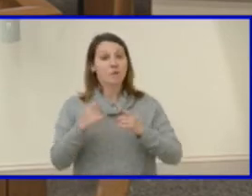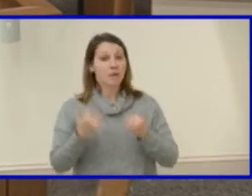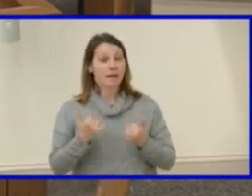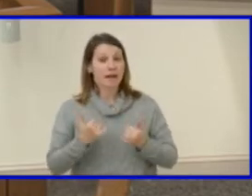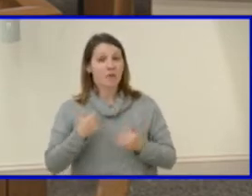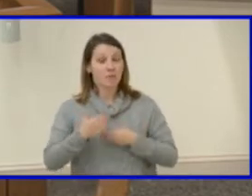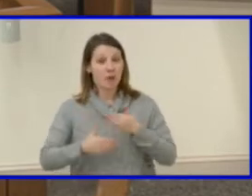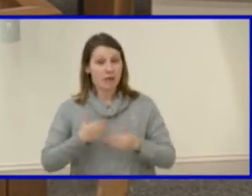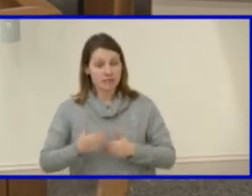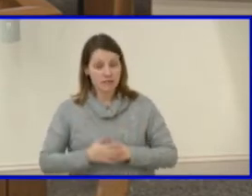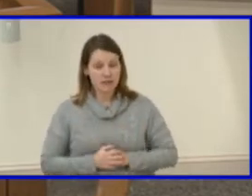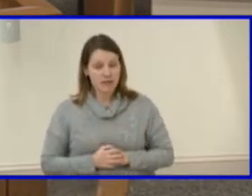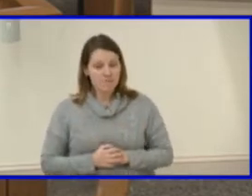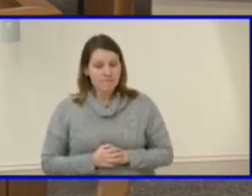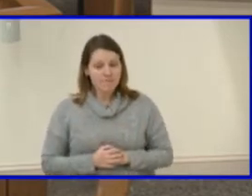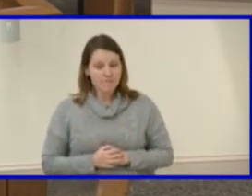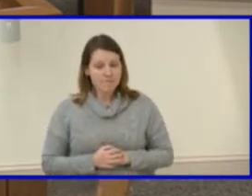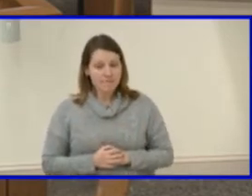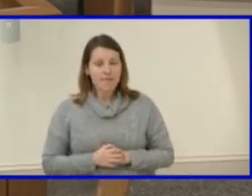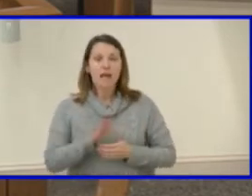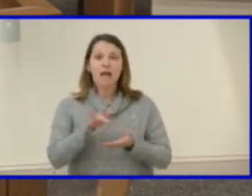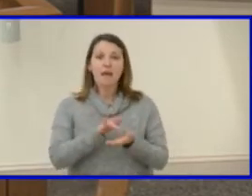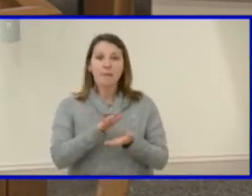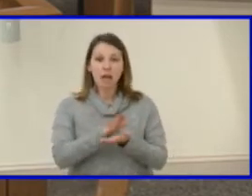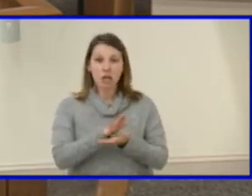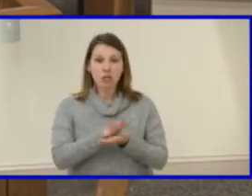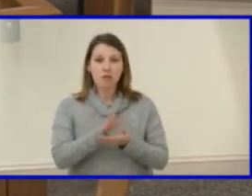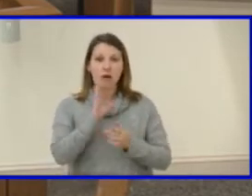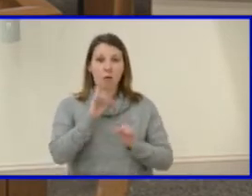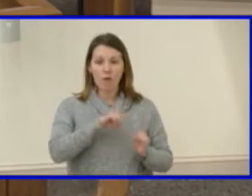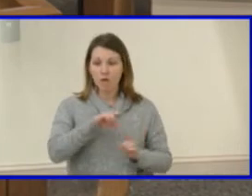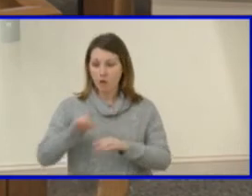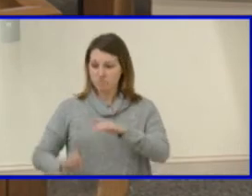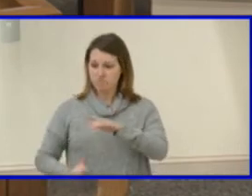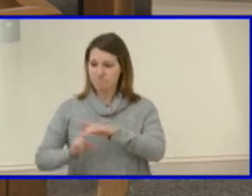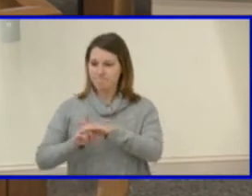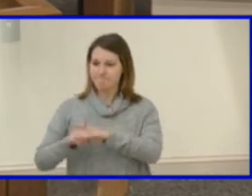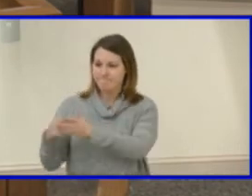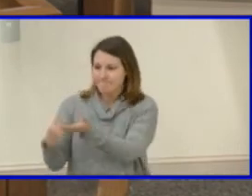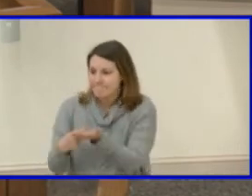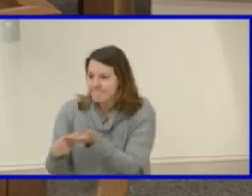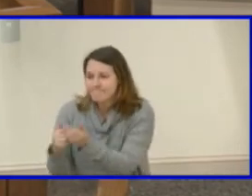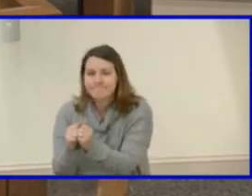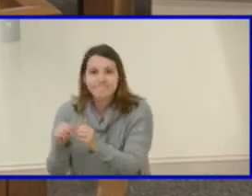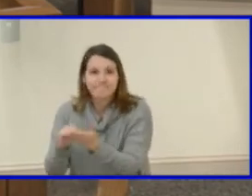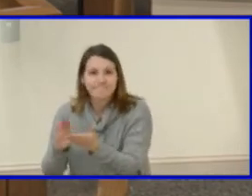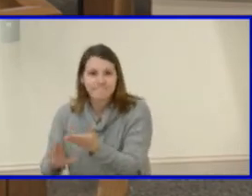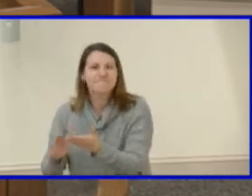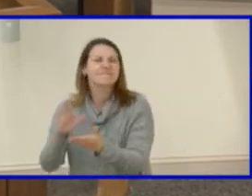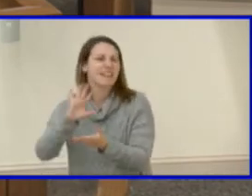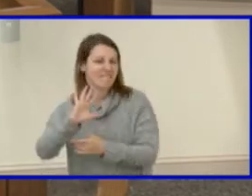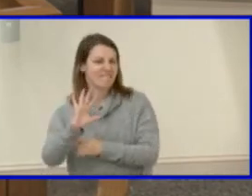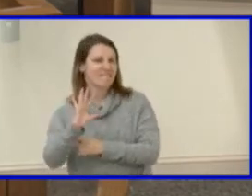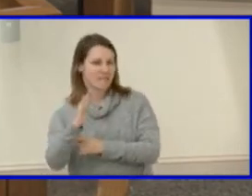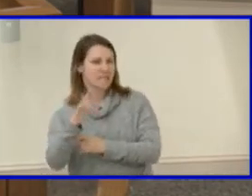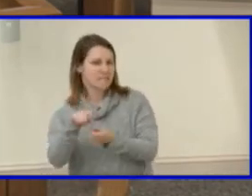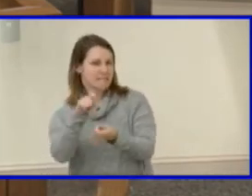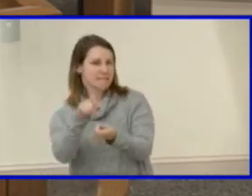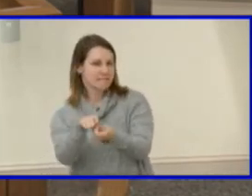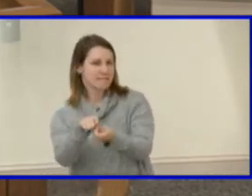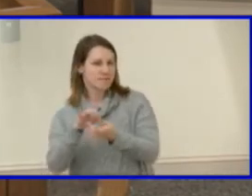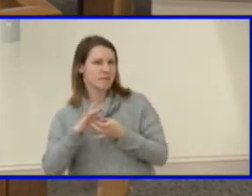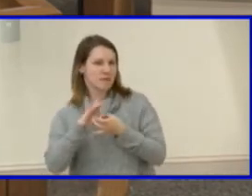is that we do, our middle schools do go to our elementary schools and we do start speaking with students, um, in fifth grade specific to course planning,